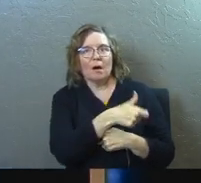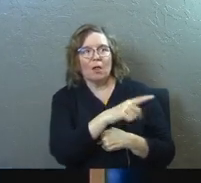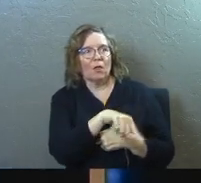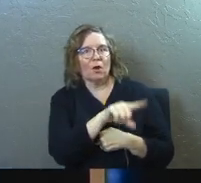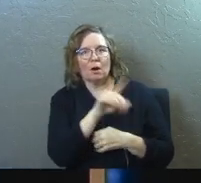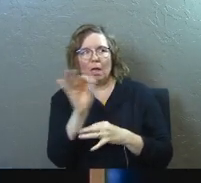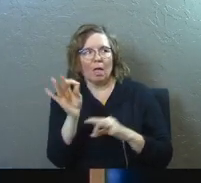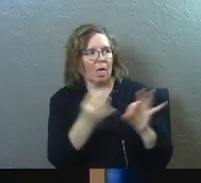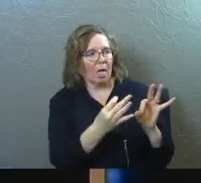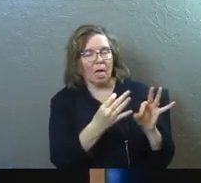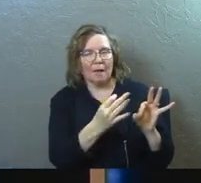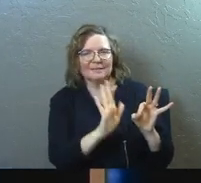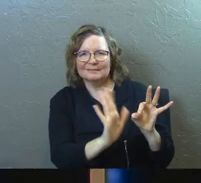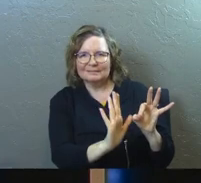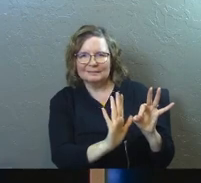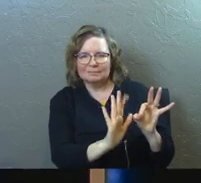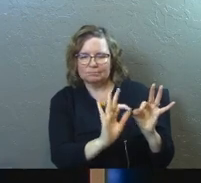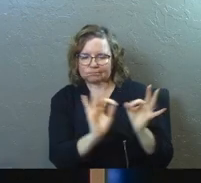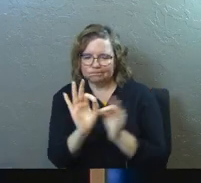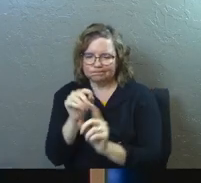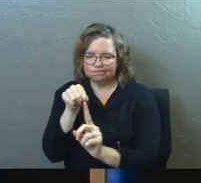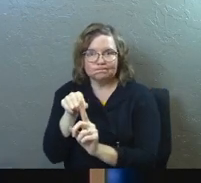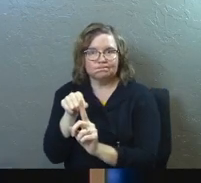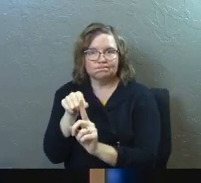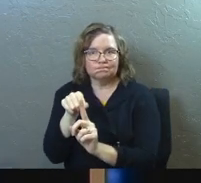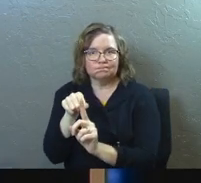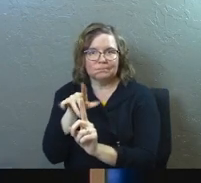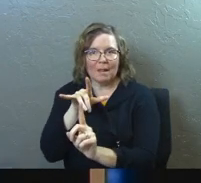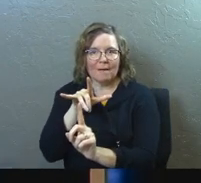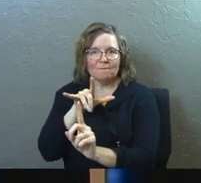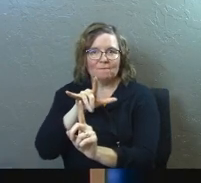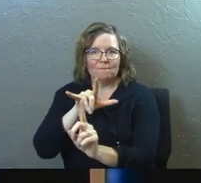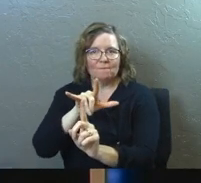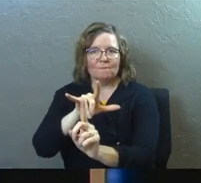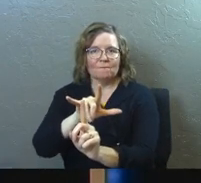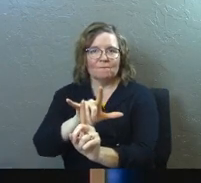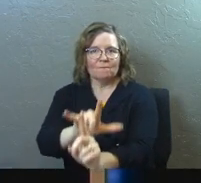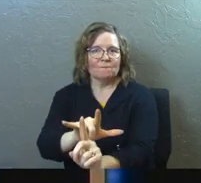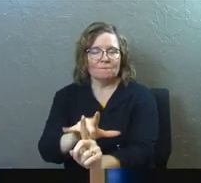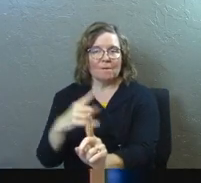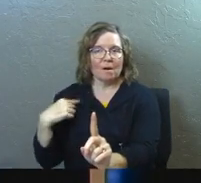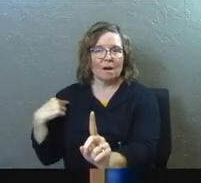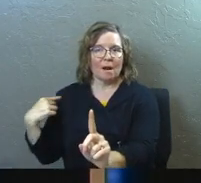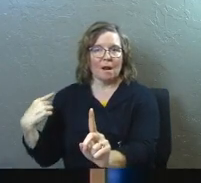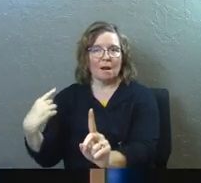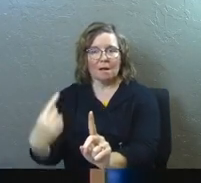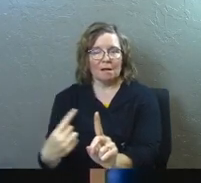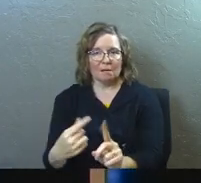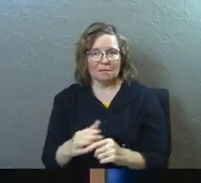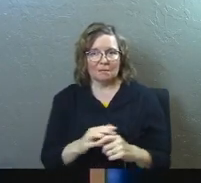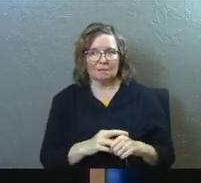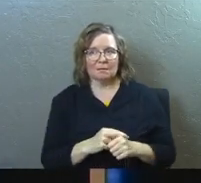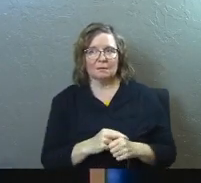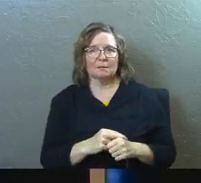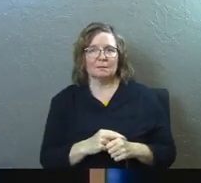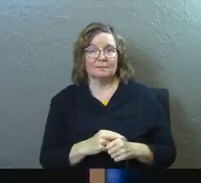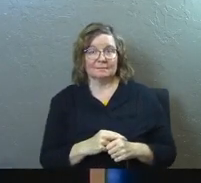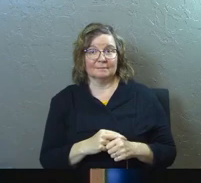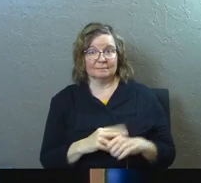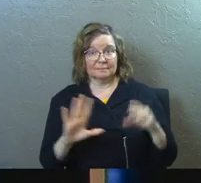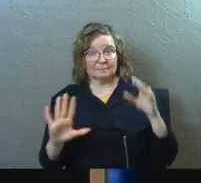anybody else. Don't go rejoicing in other people. Not in that way, at least.